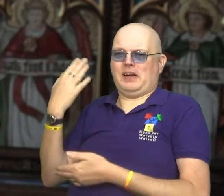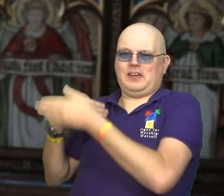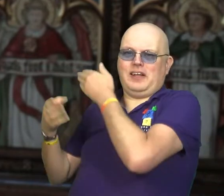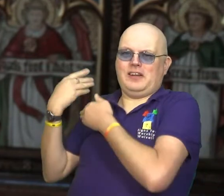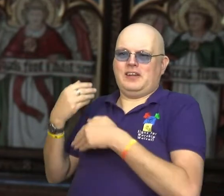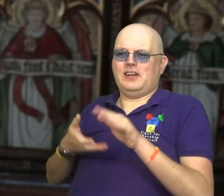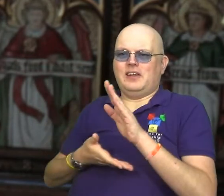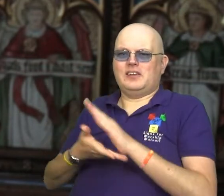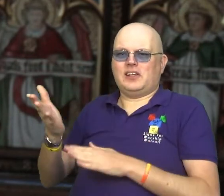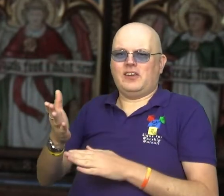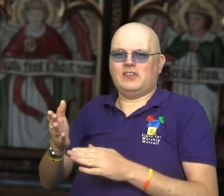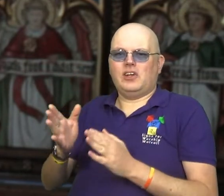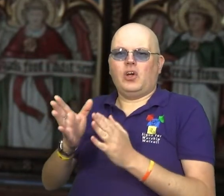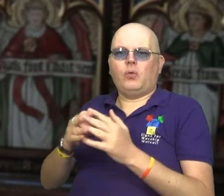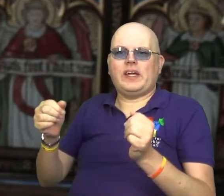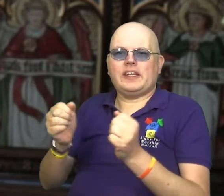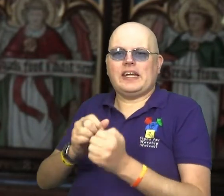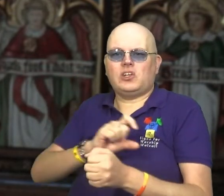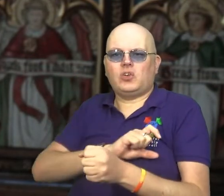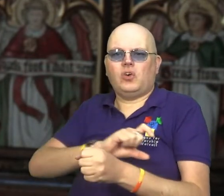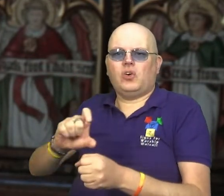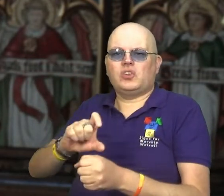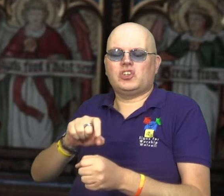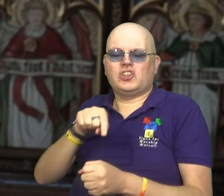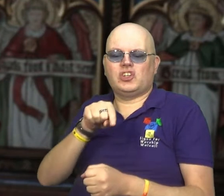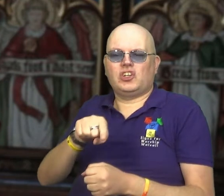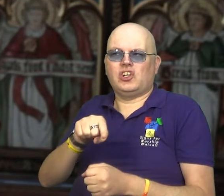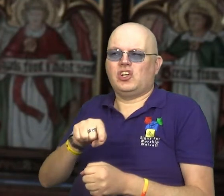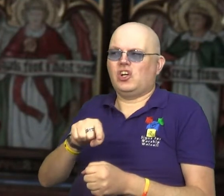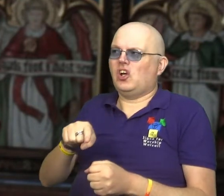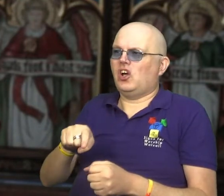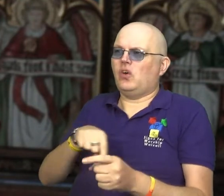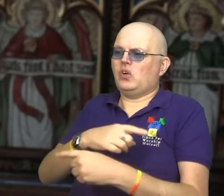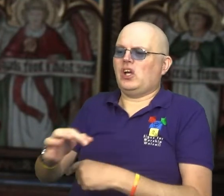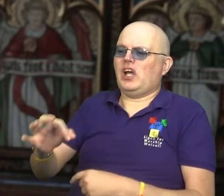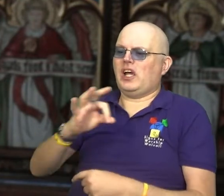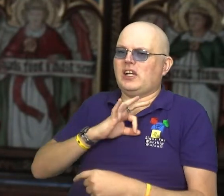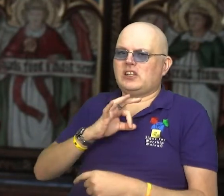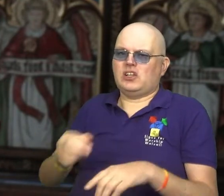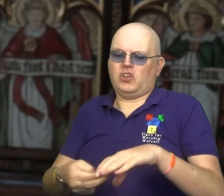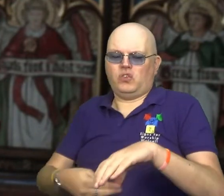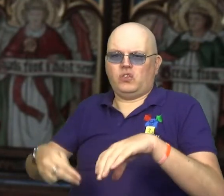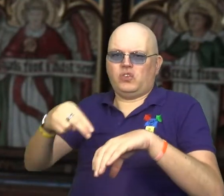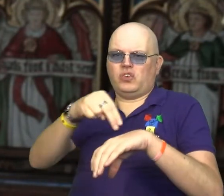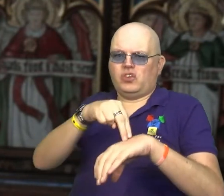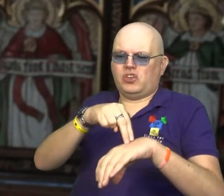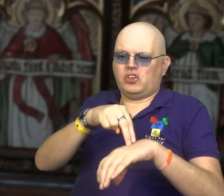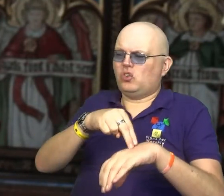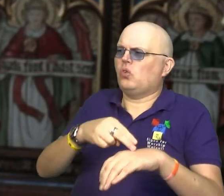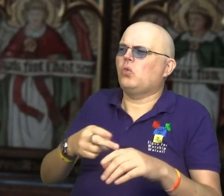that time to a weekend course. And we were asked about the resurrection,